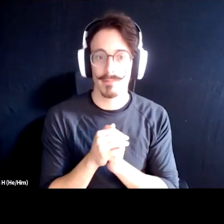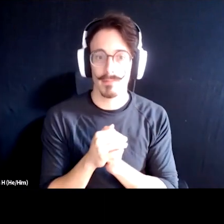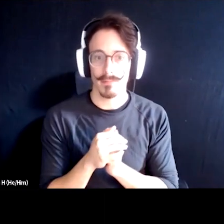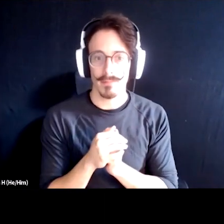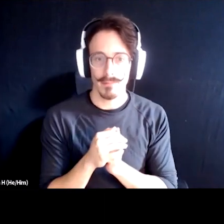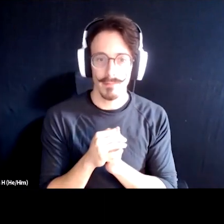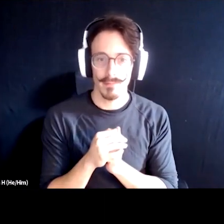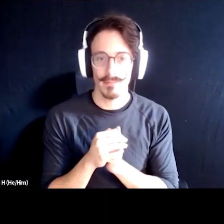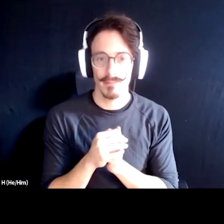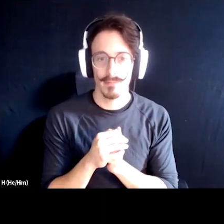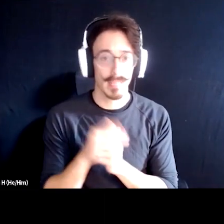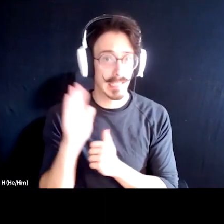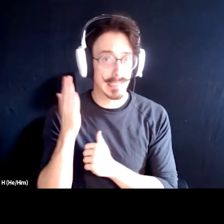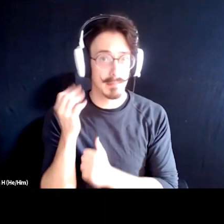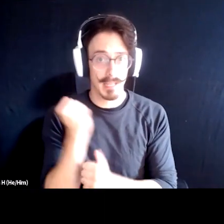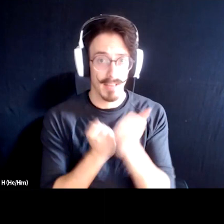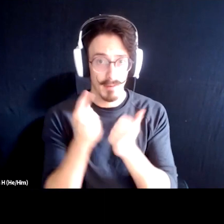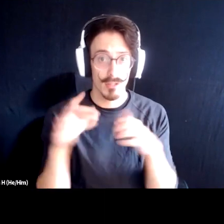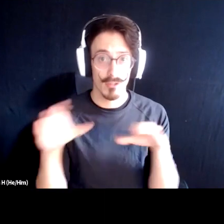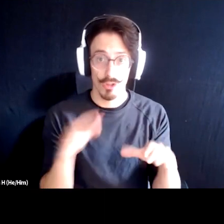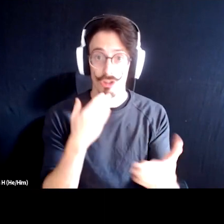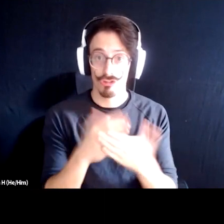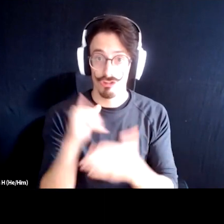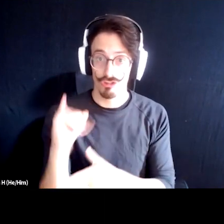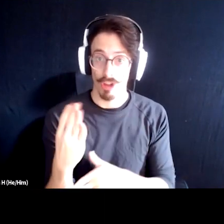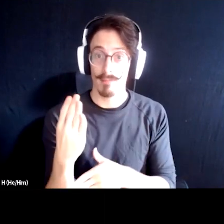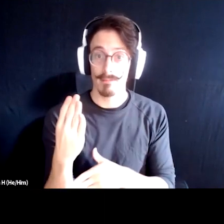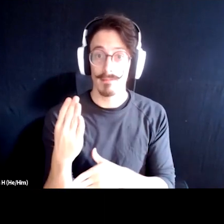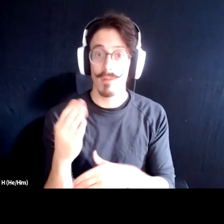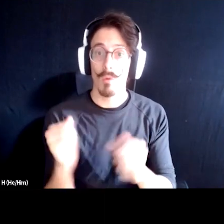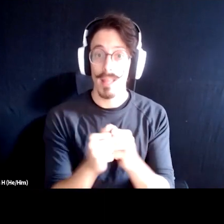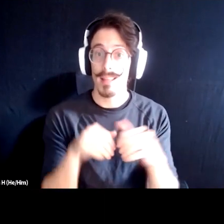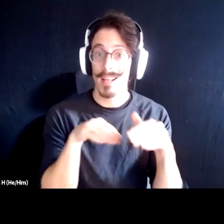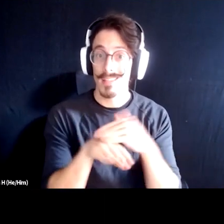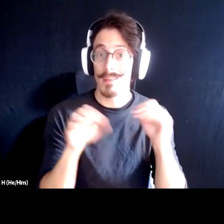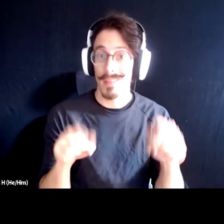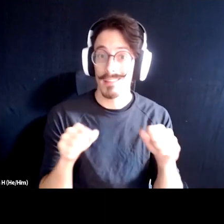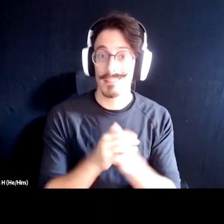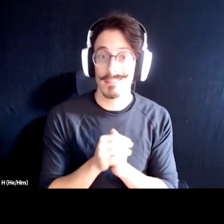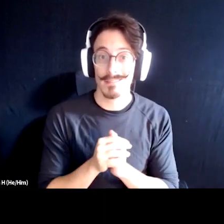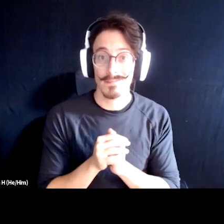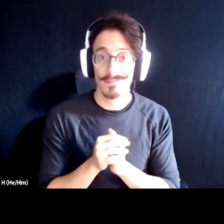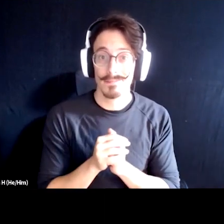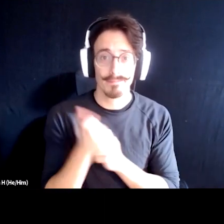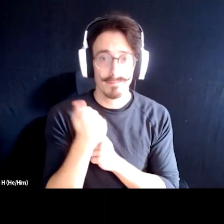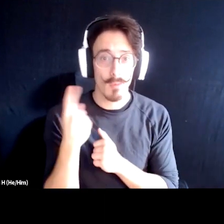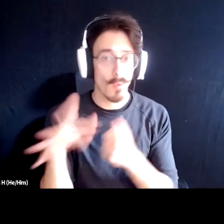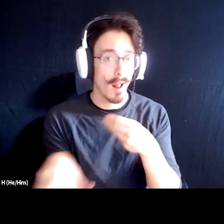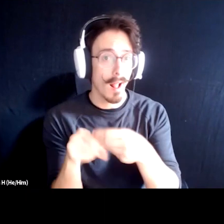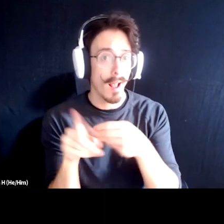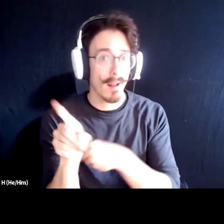it sounds like everybody's been doing a good job of, of, you know, with accessibility so far. So anyone want to chime in?